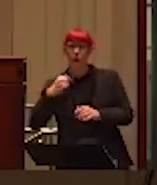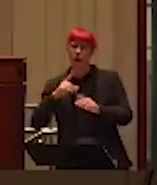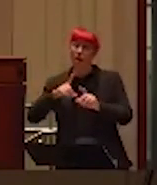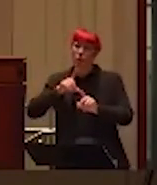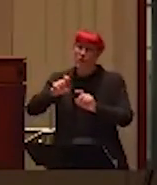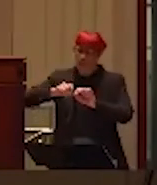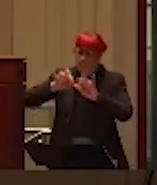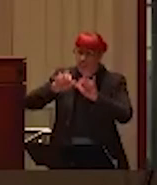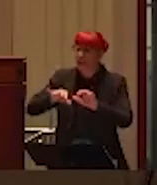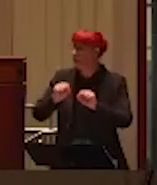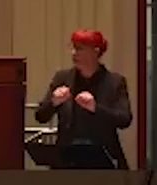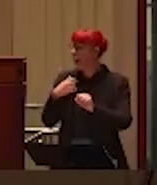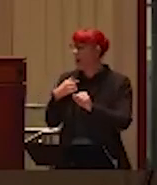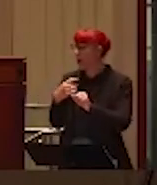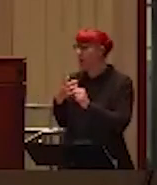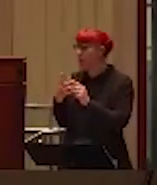posed already.